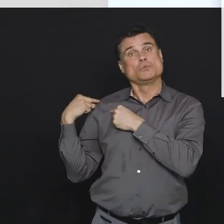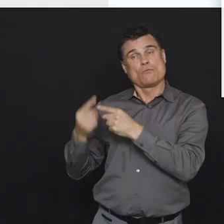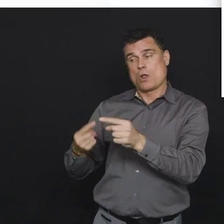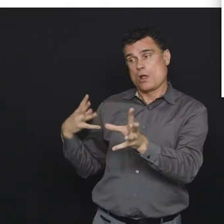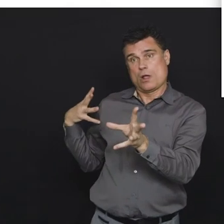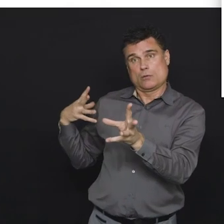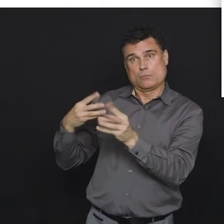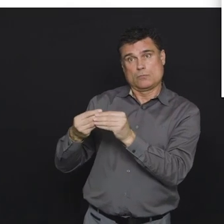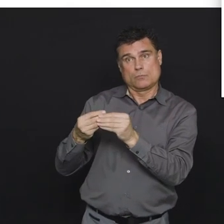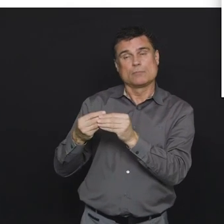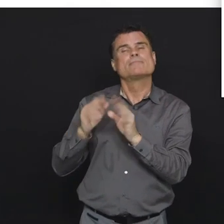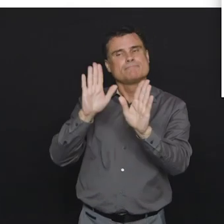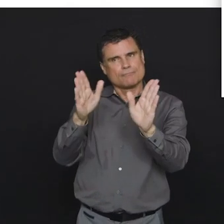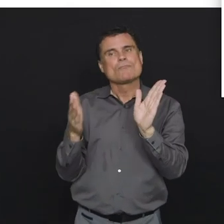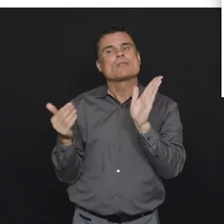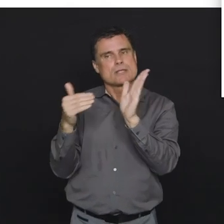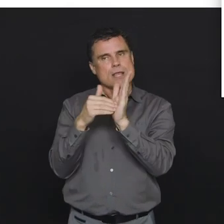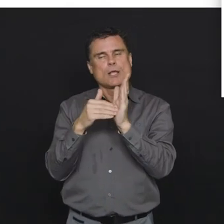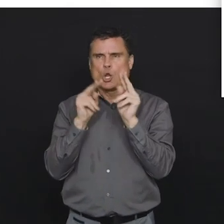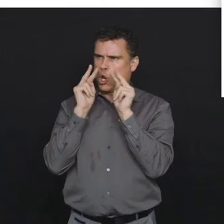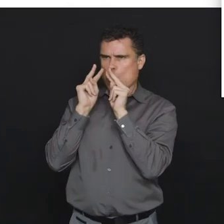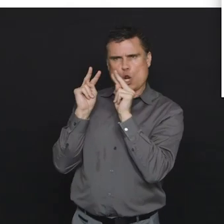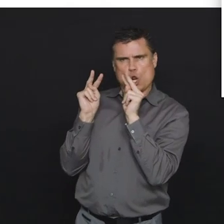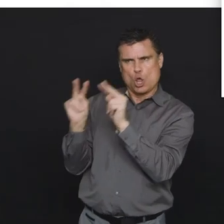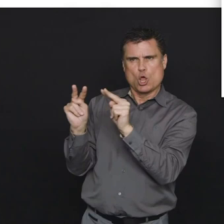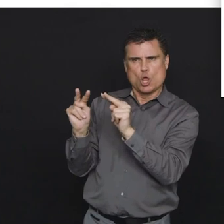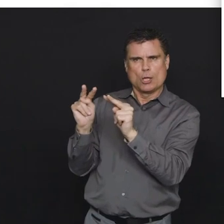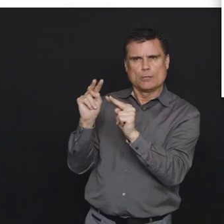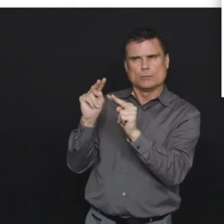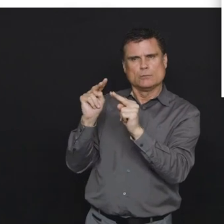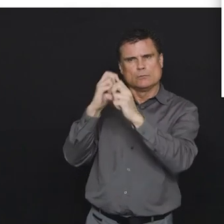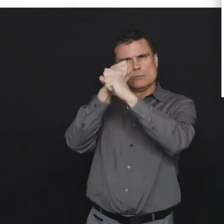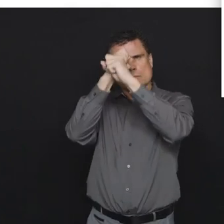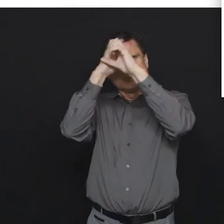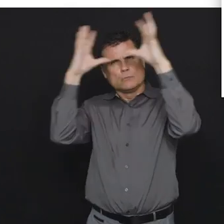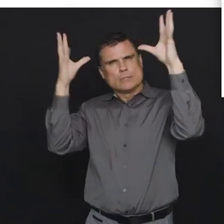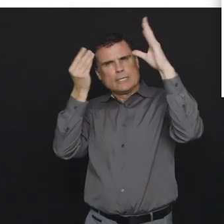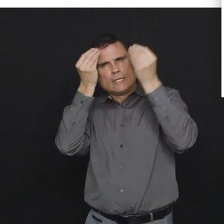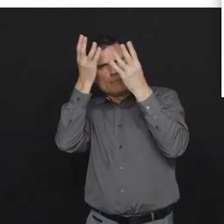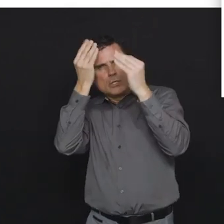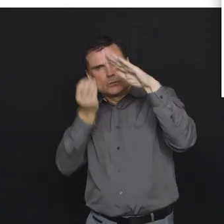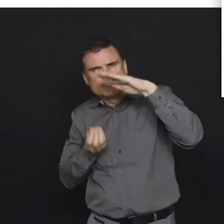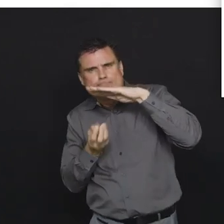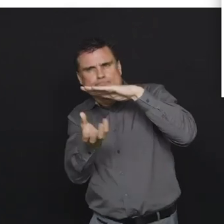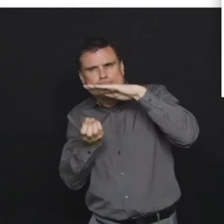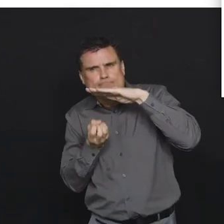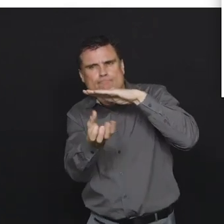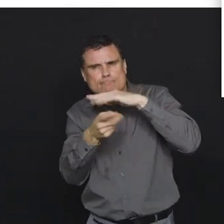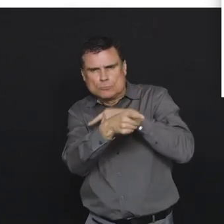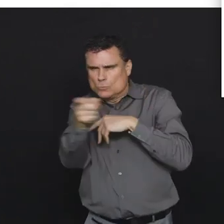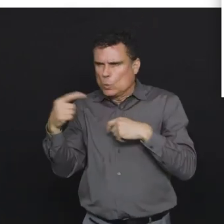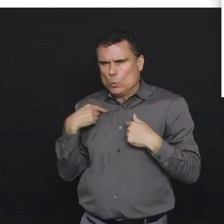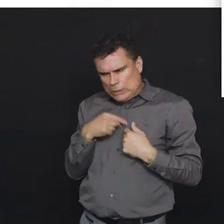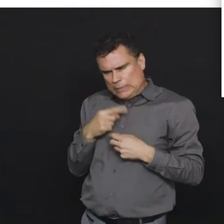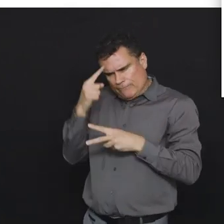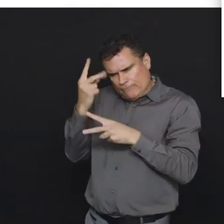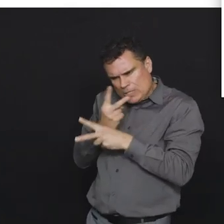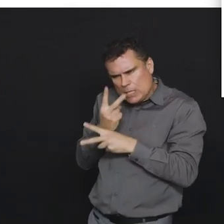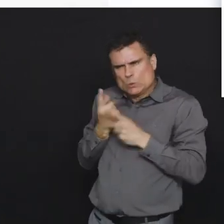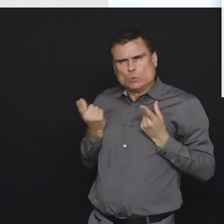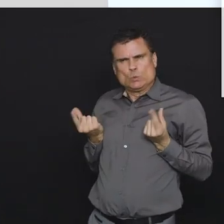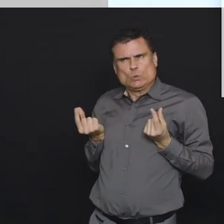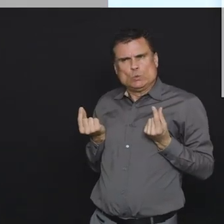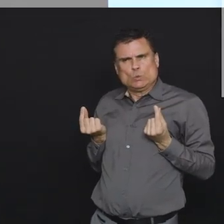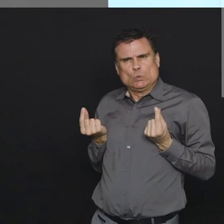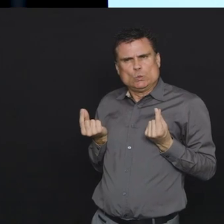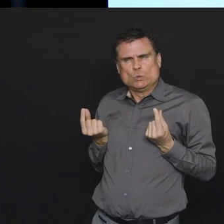just to say, and you'll see this, we'll see the full package, we'll see how we charted this